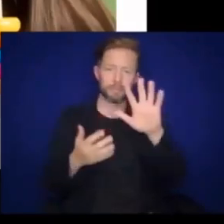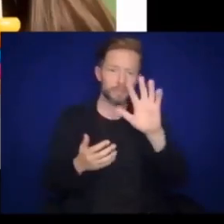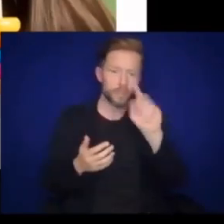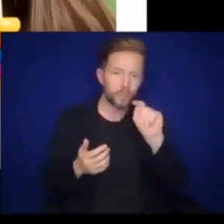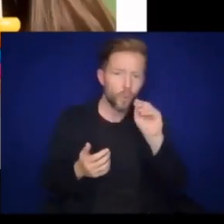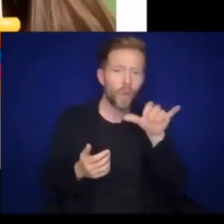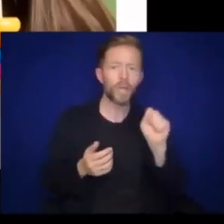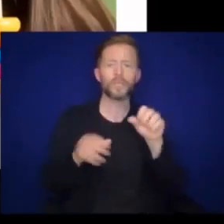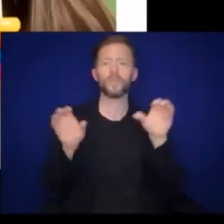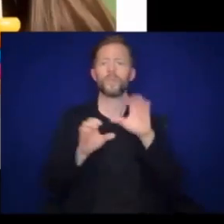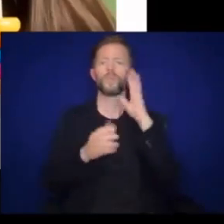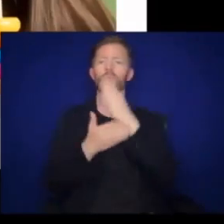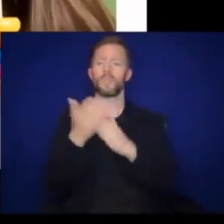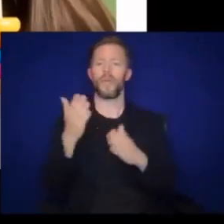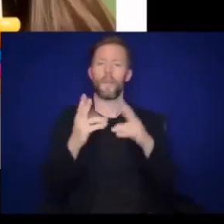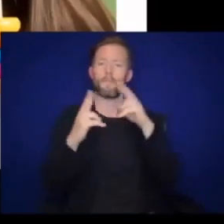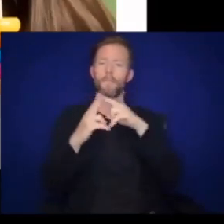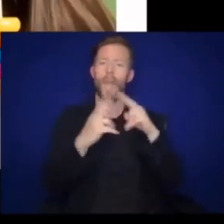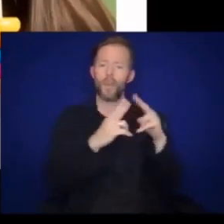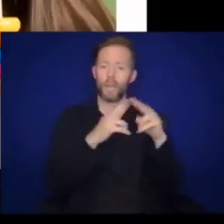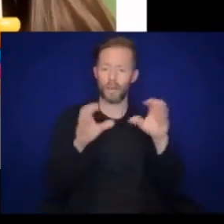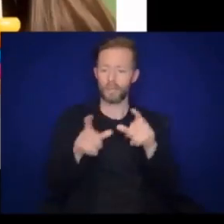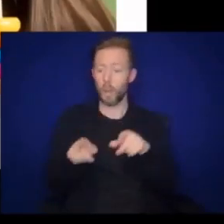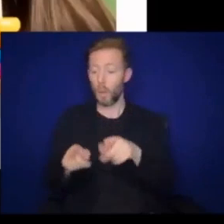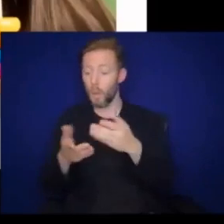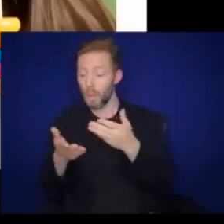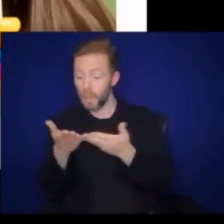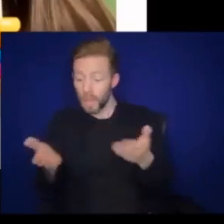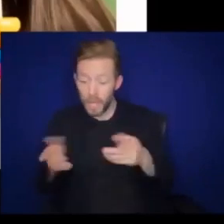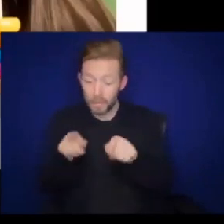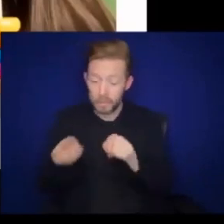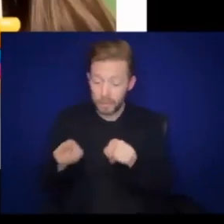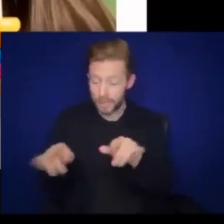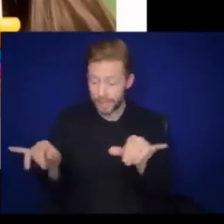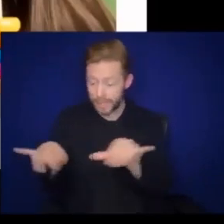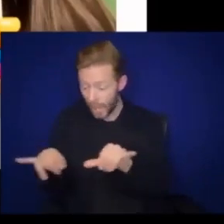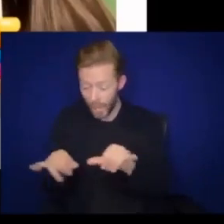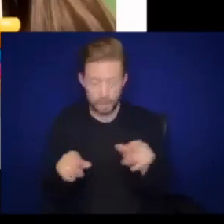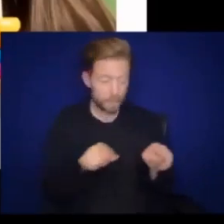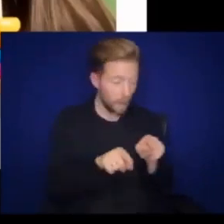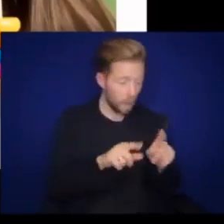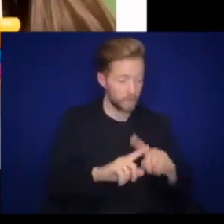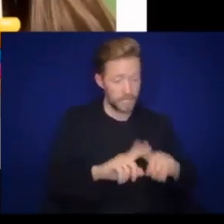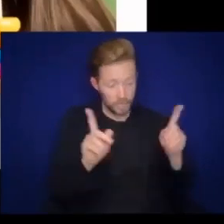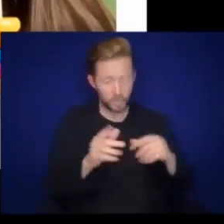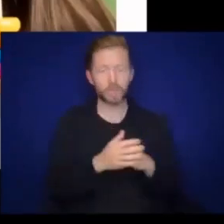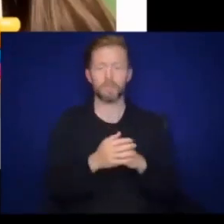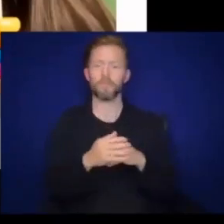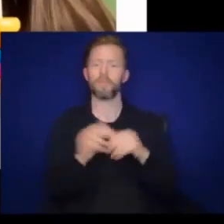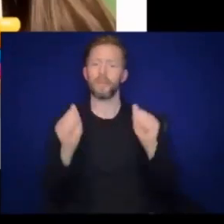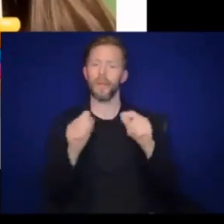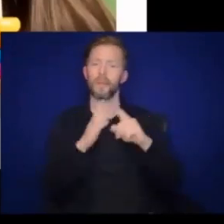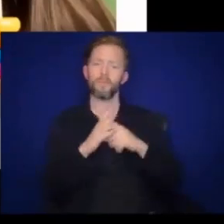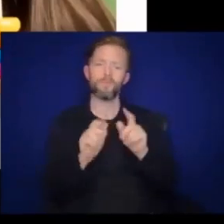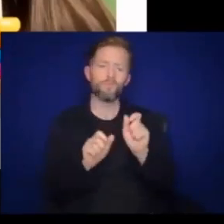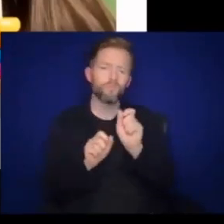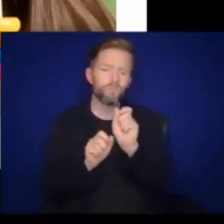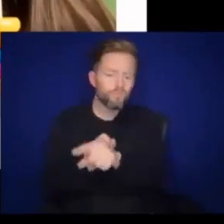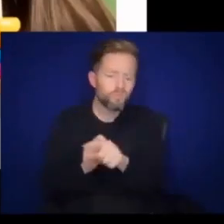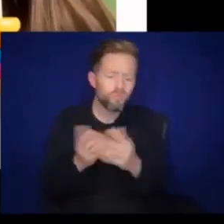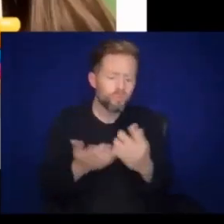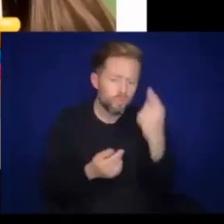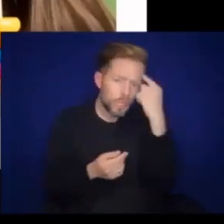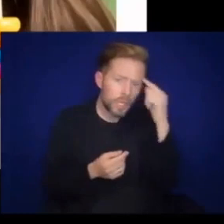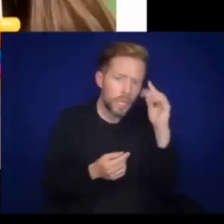toys and do some pairing activities of two things that are same and different. Start talking about asking